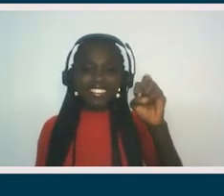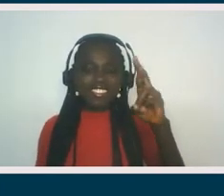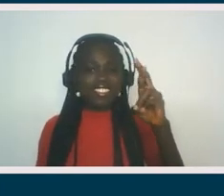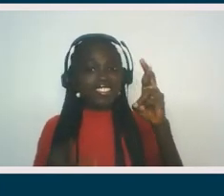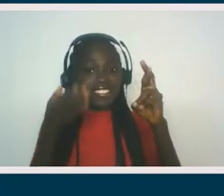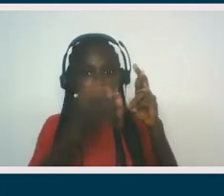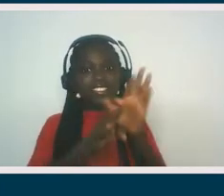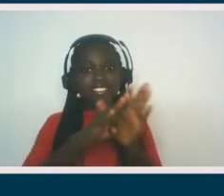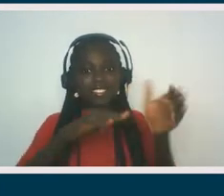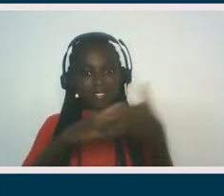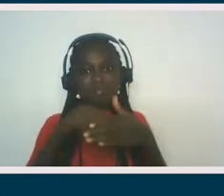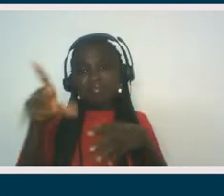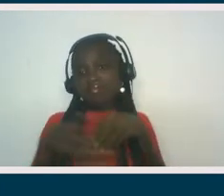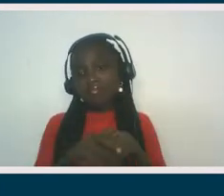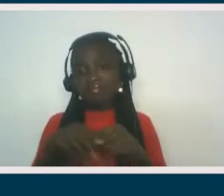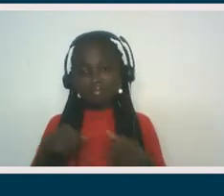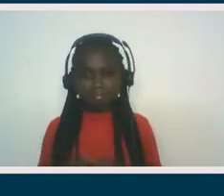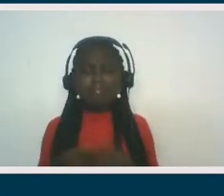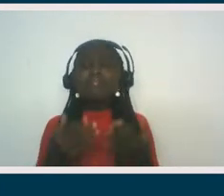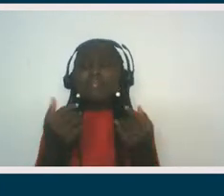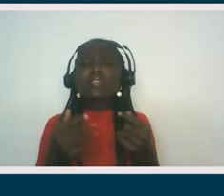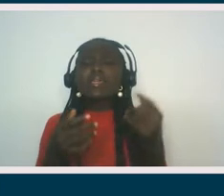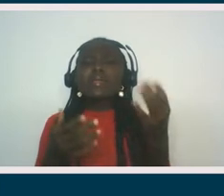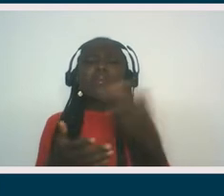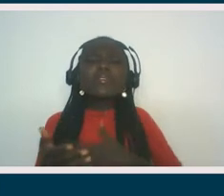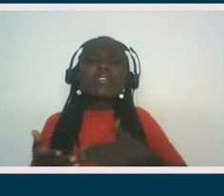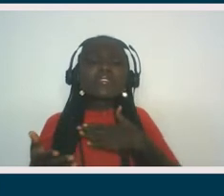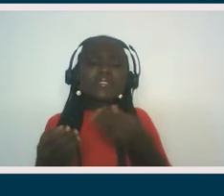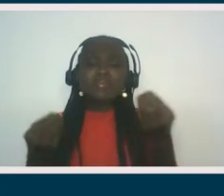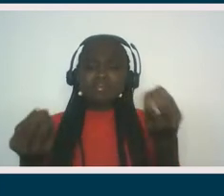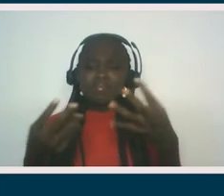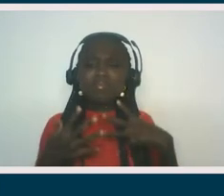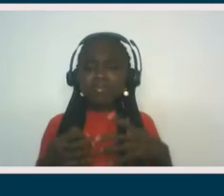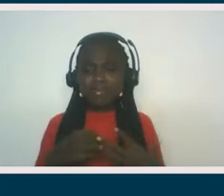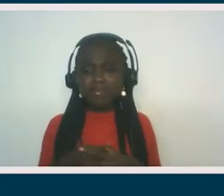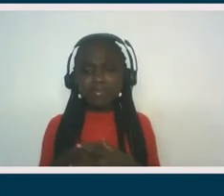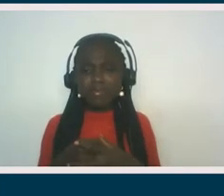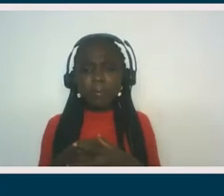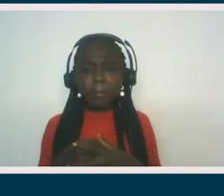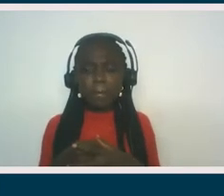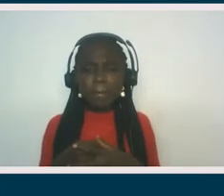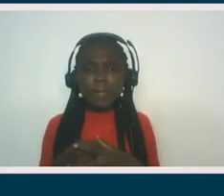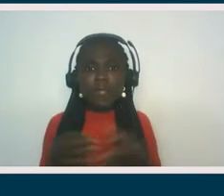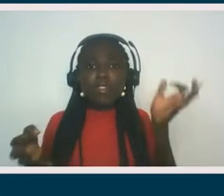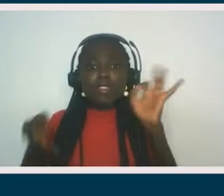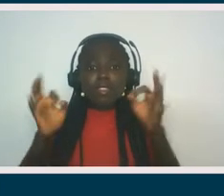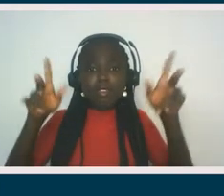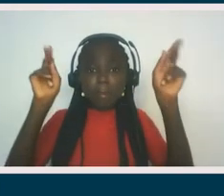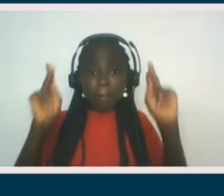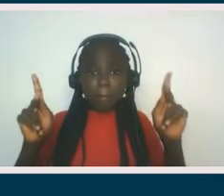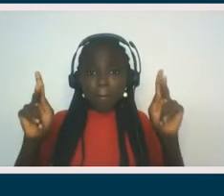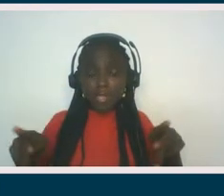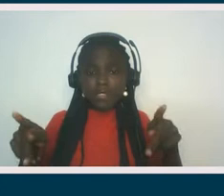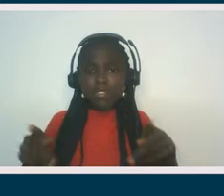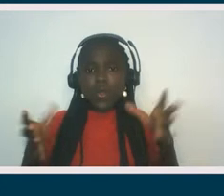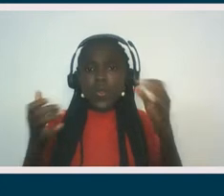us a, what is a very, um, somebody out there's really hungry for an academic definition